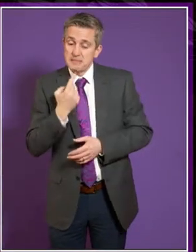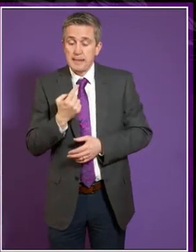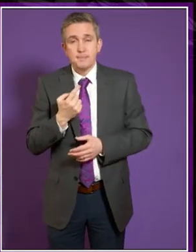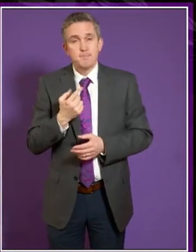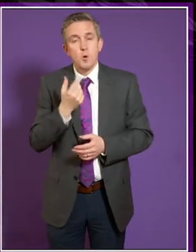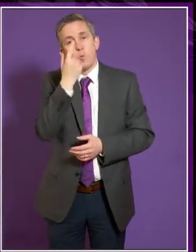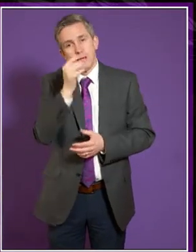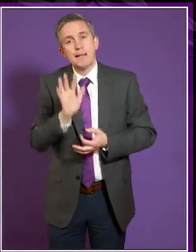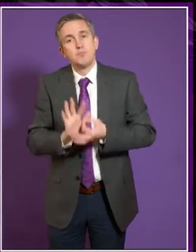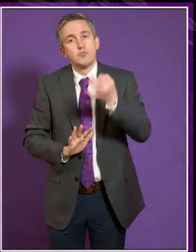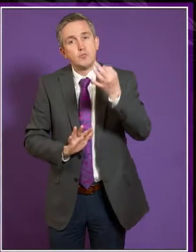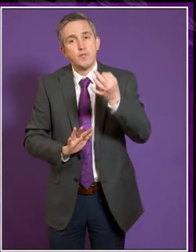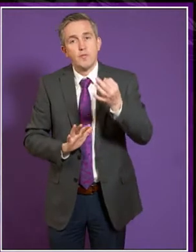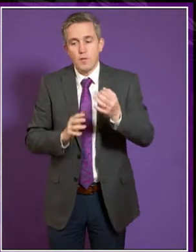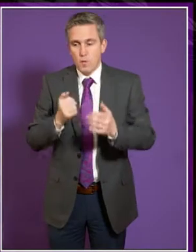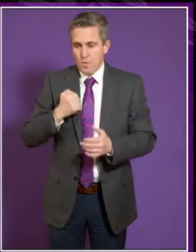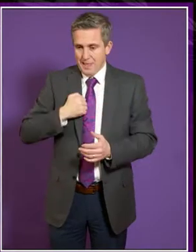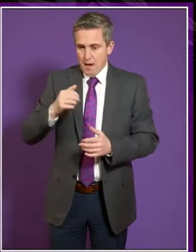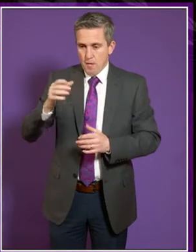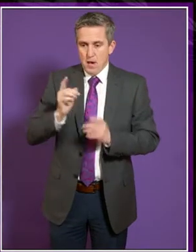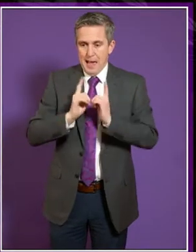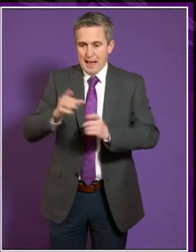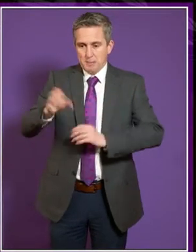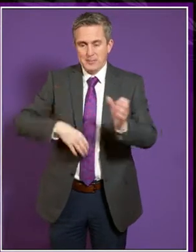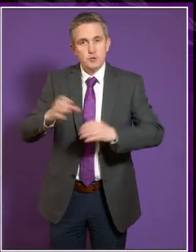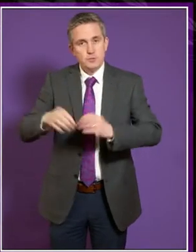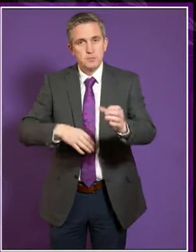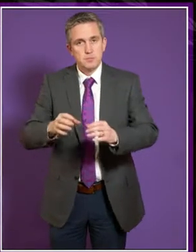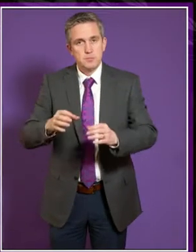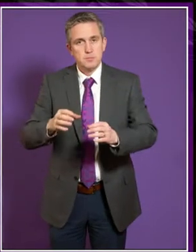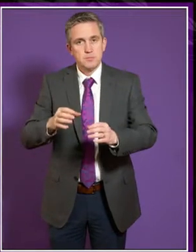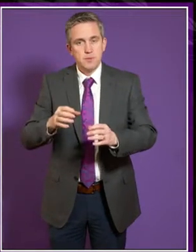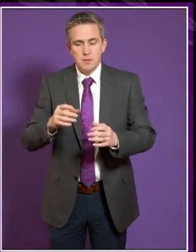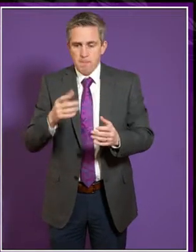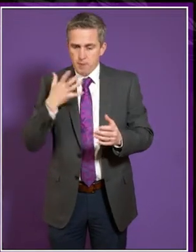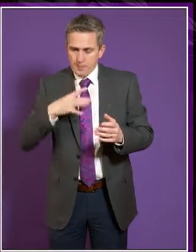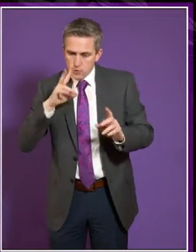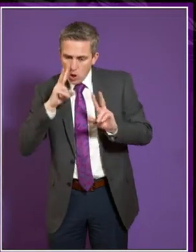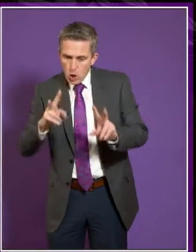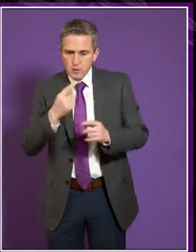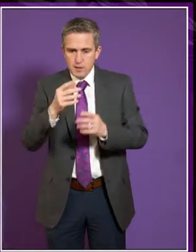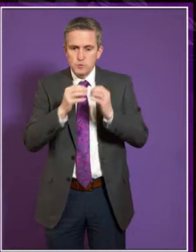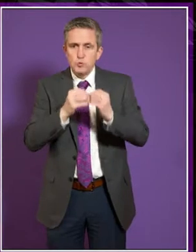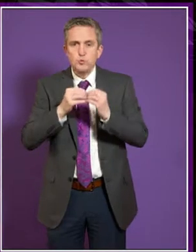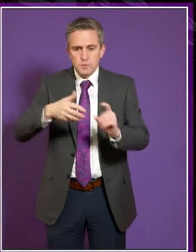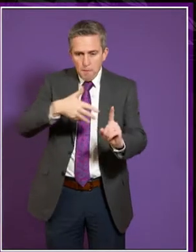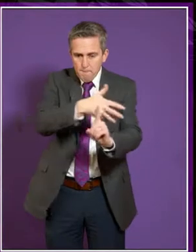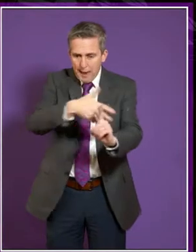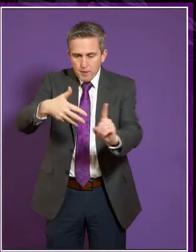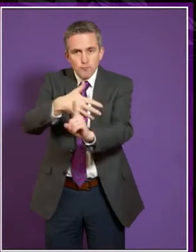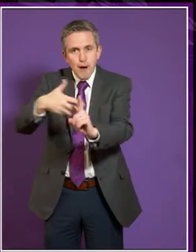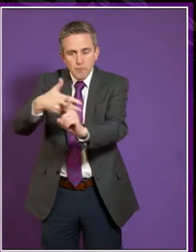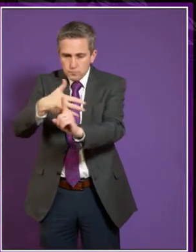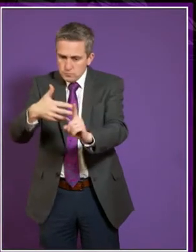it provides, I think, a very robust evidence base for why contextualised admissions are a way